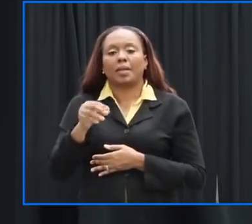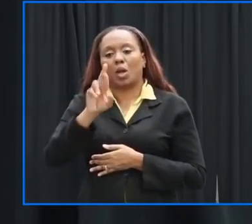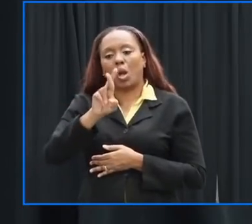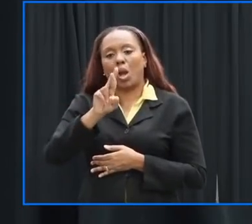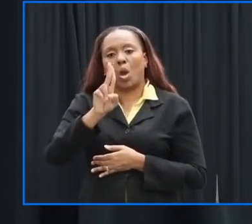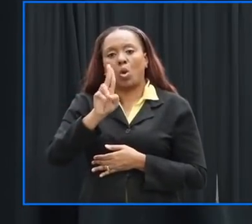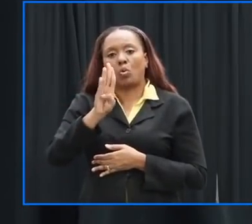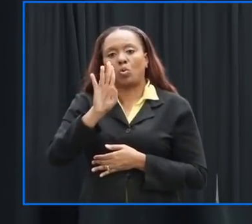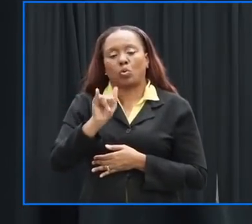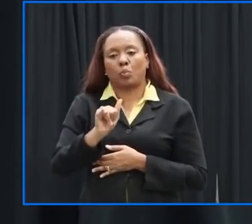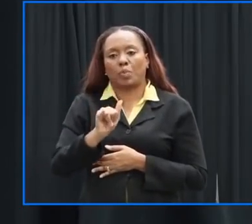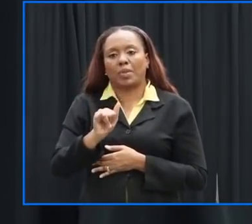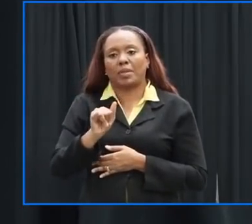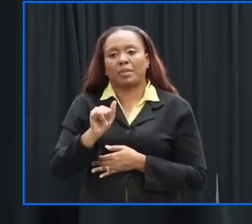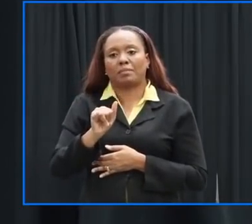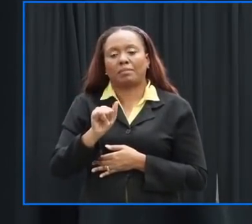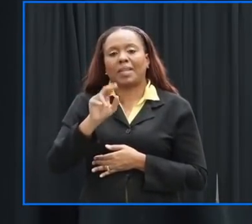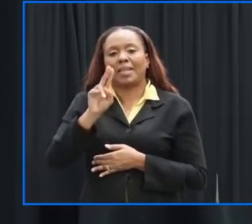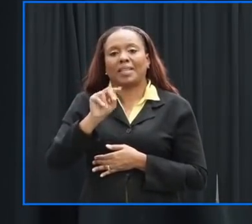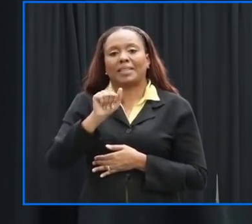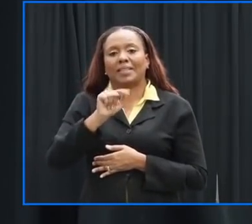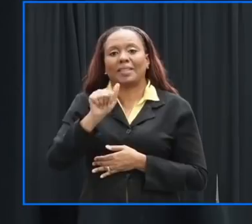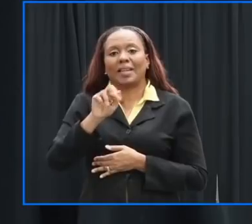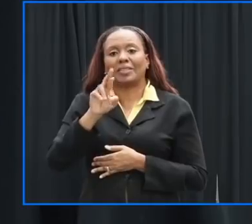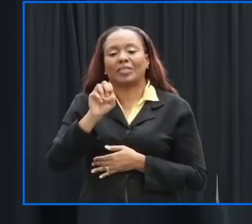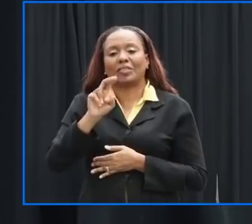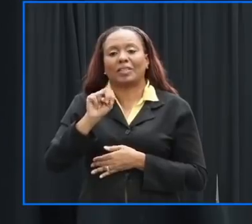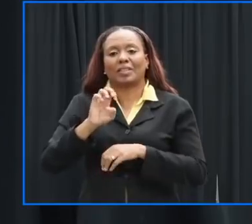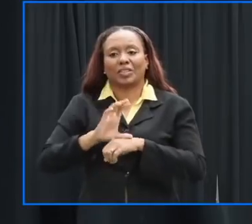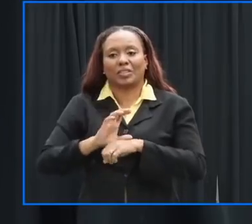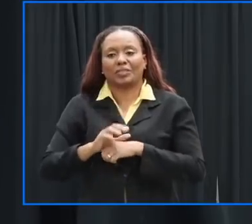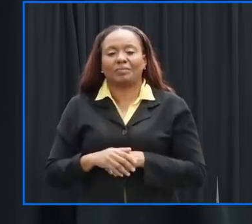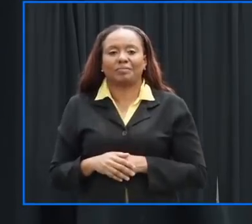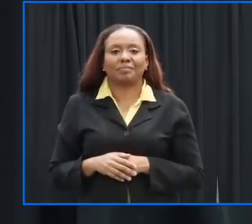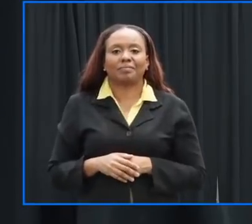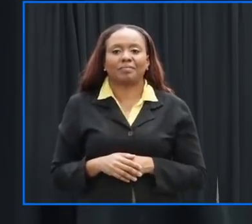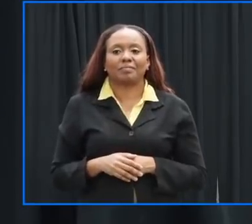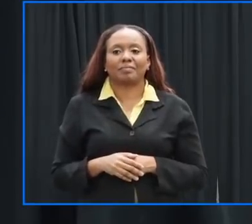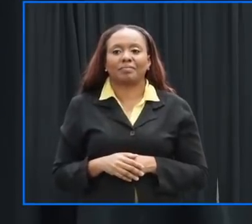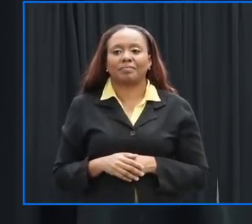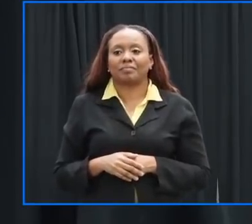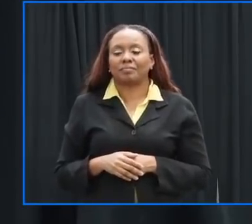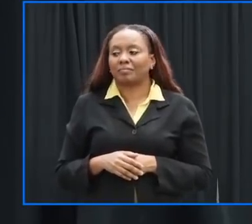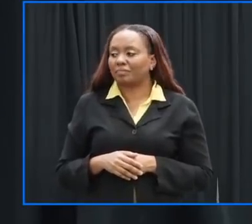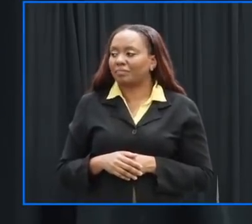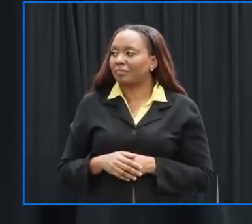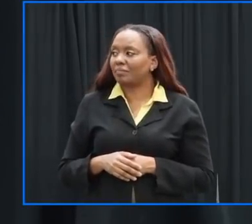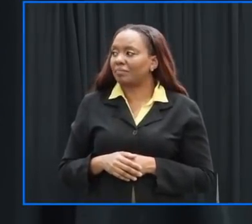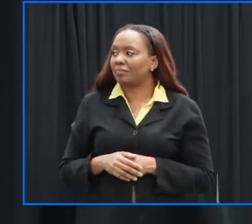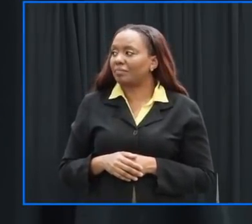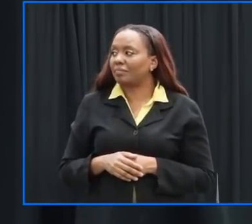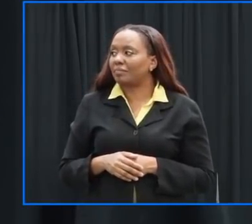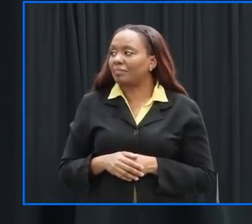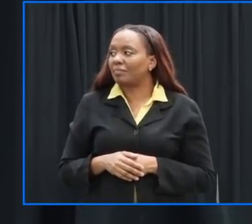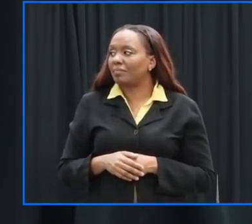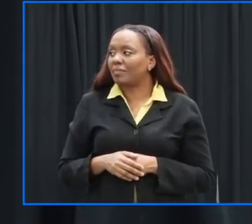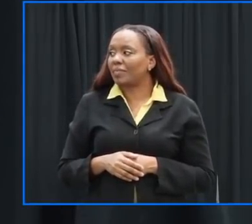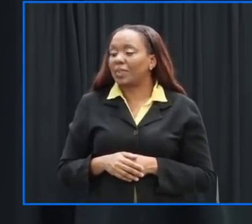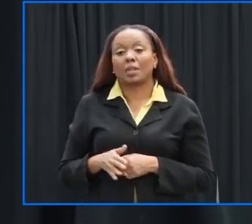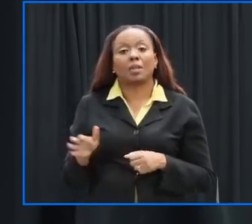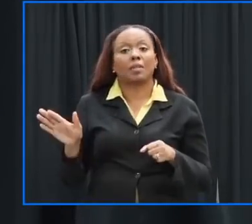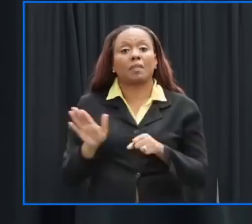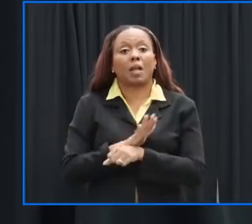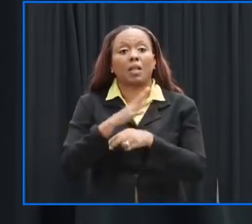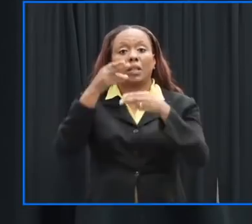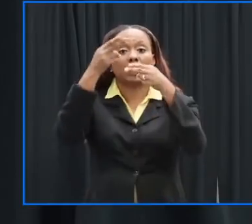have been added the full list of shelters they have been in a psa for